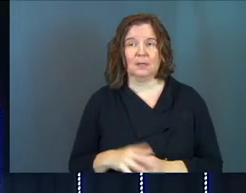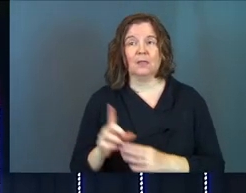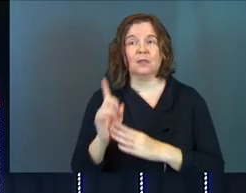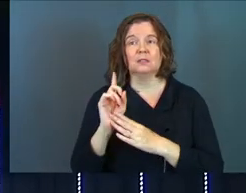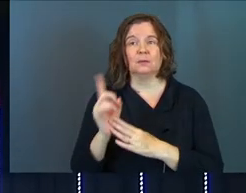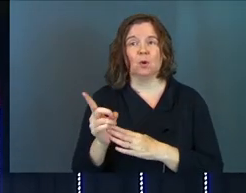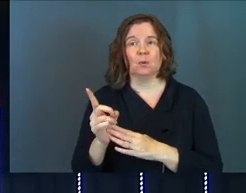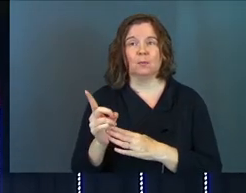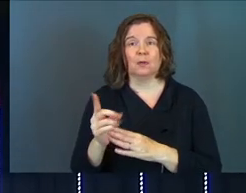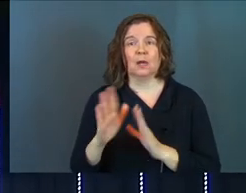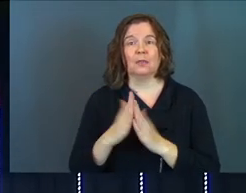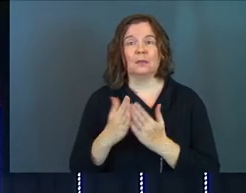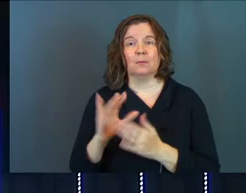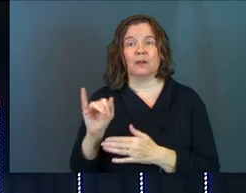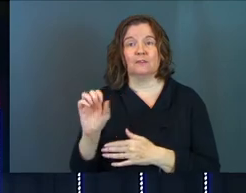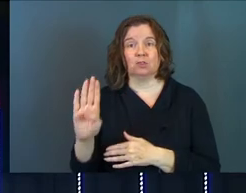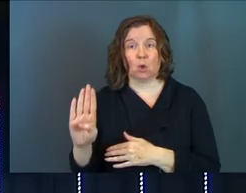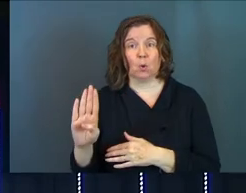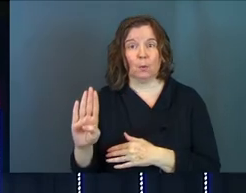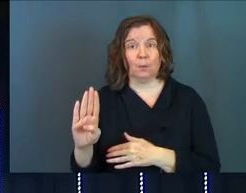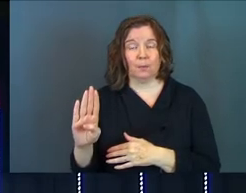there's a moment in the book of Job